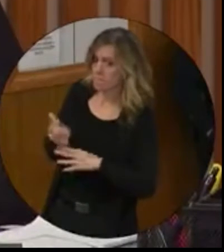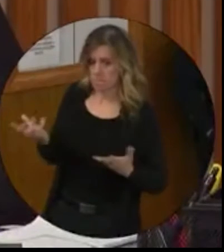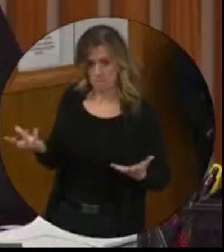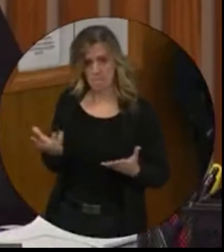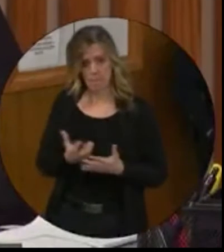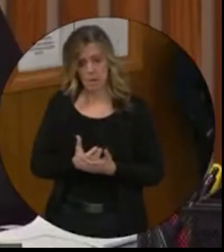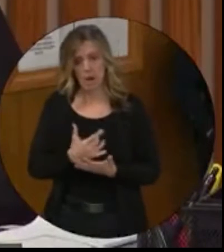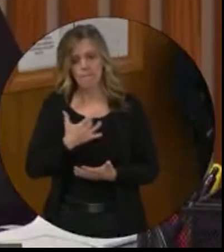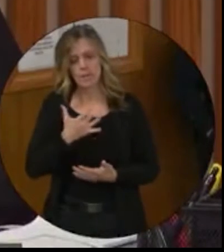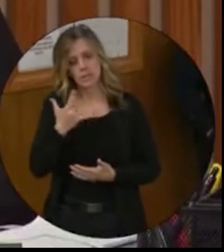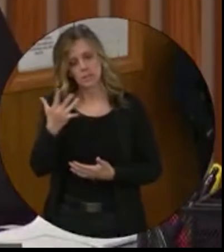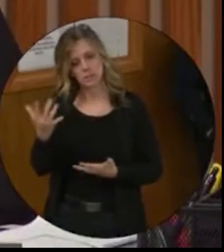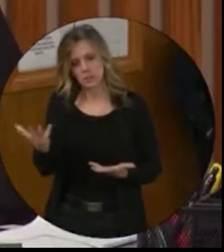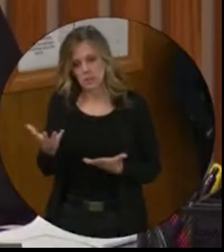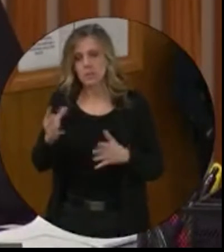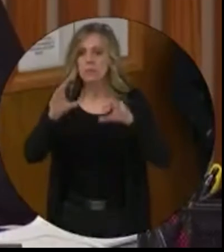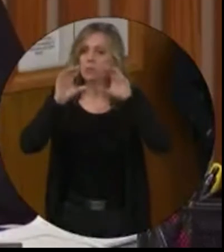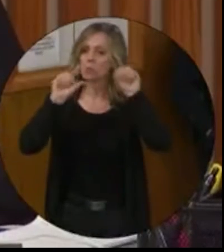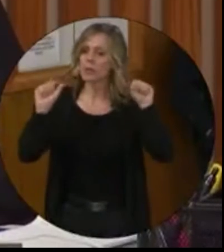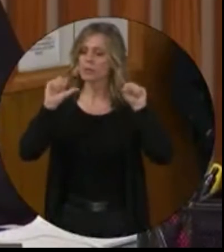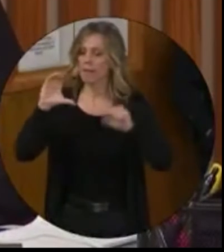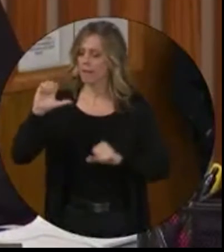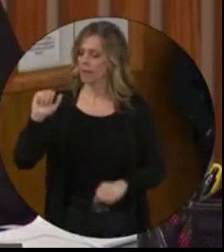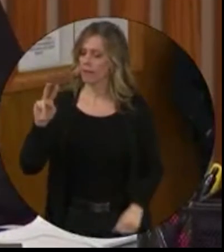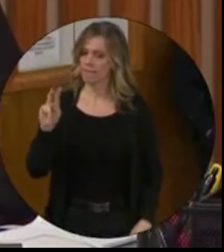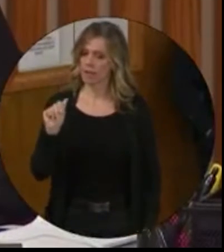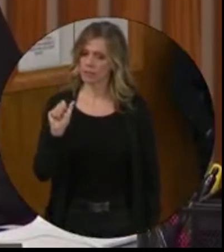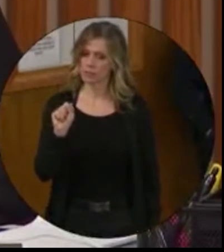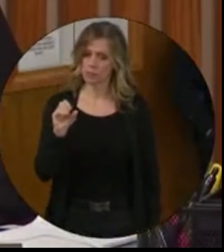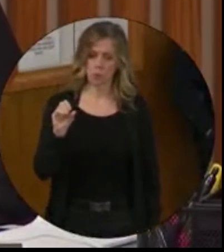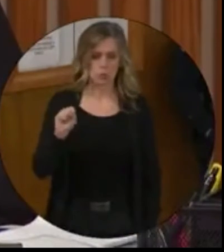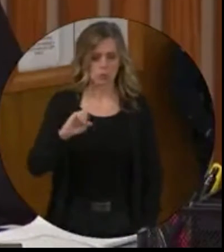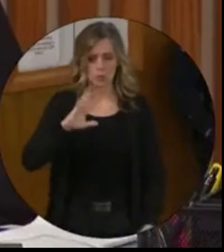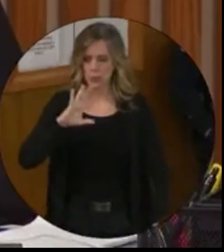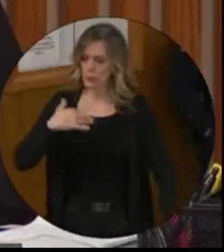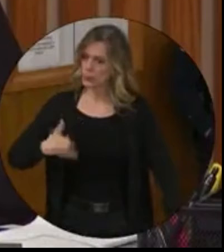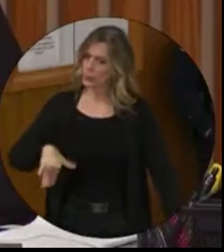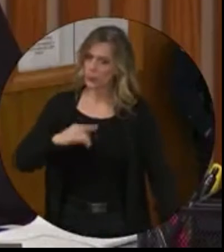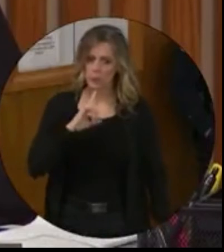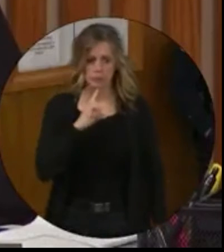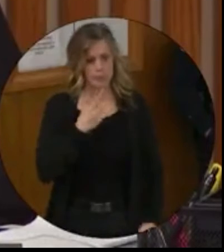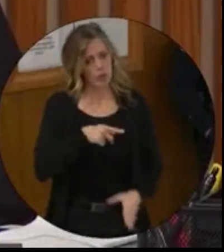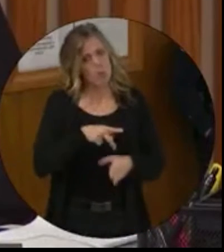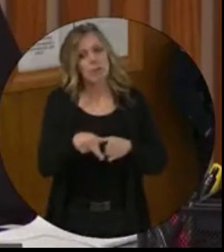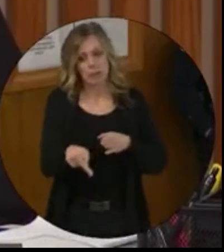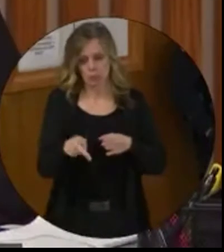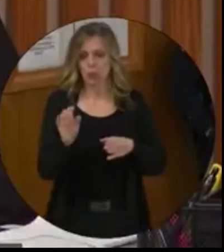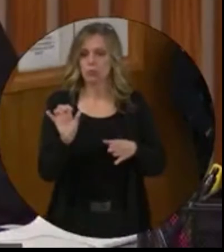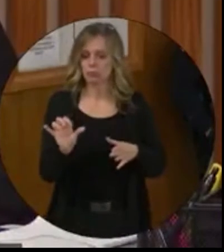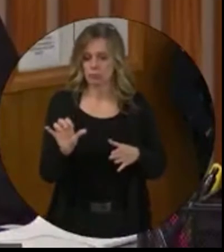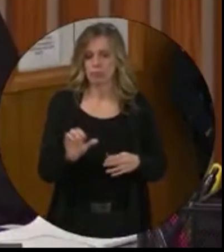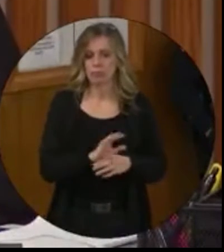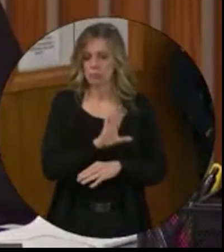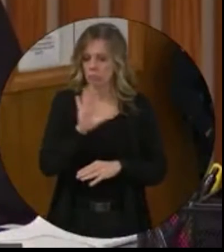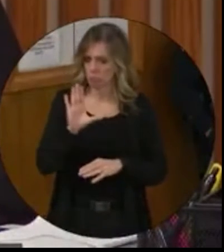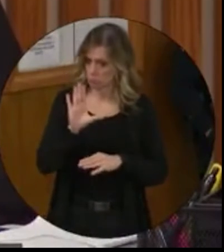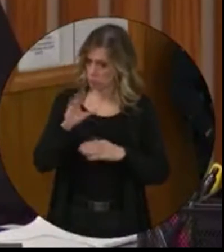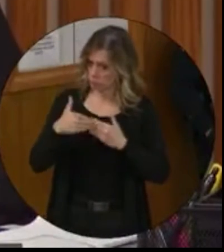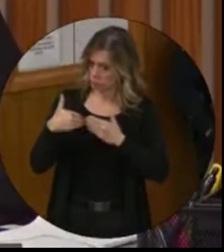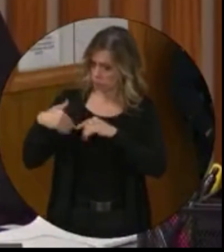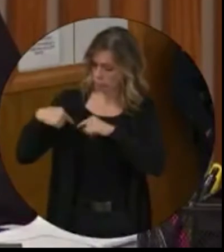feel that President Cavazos has been extremely professional in her presidency